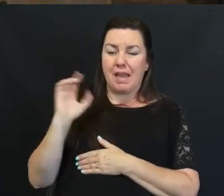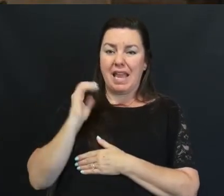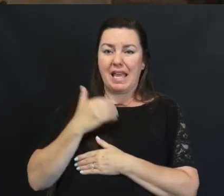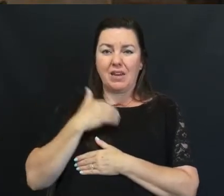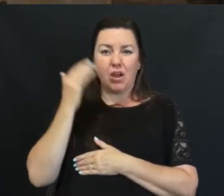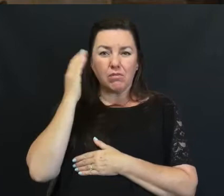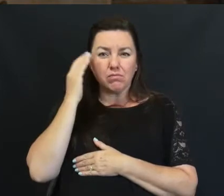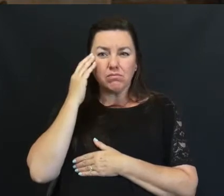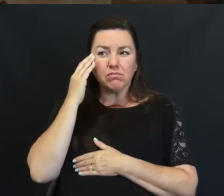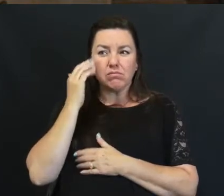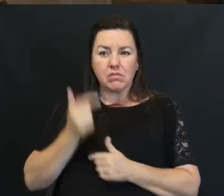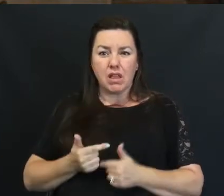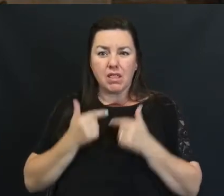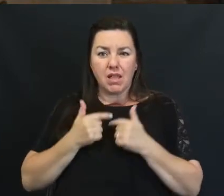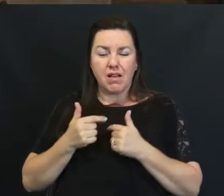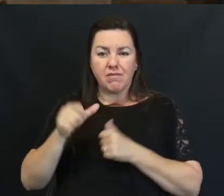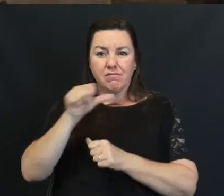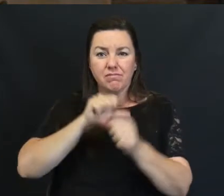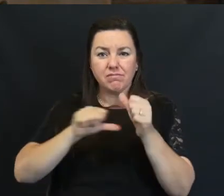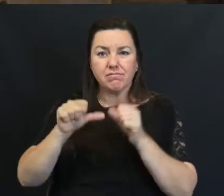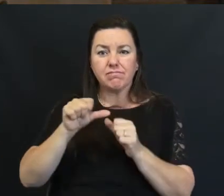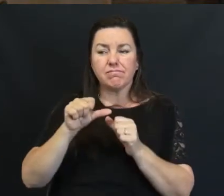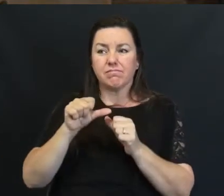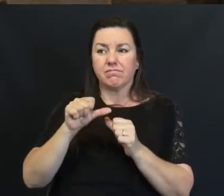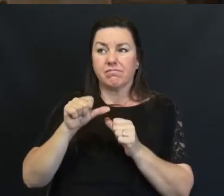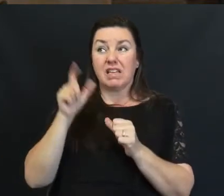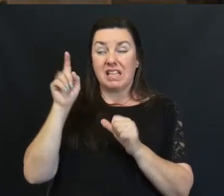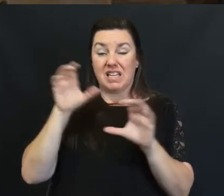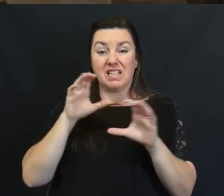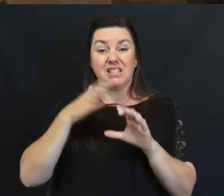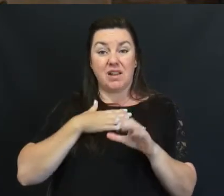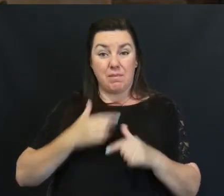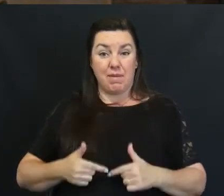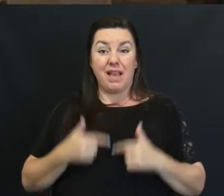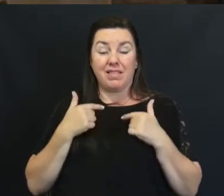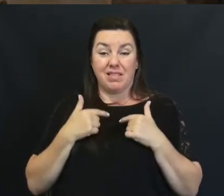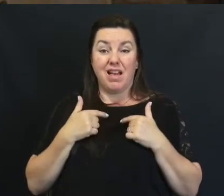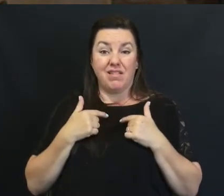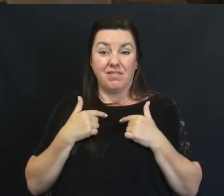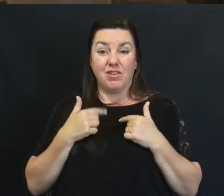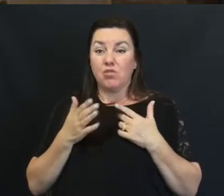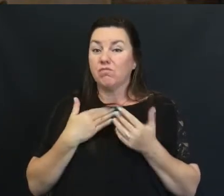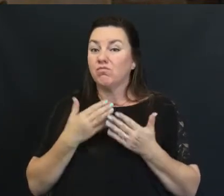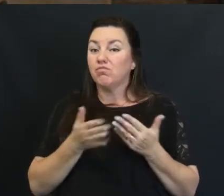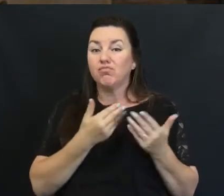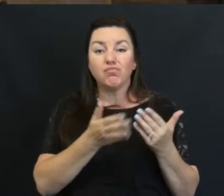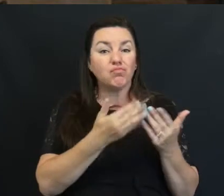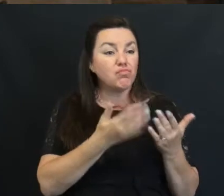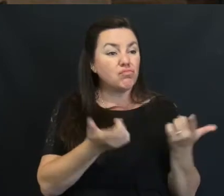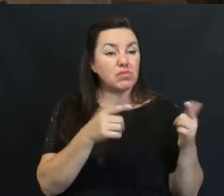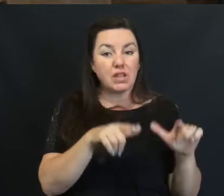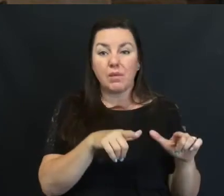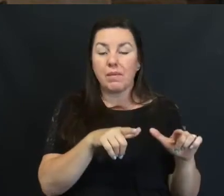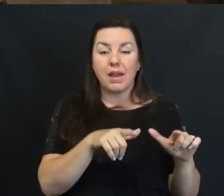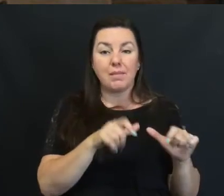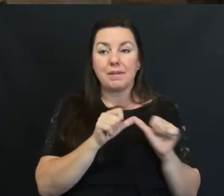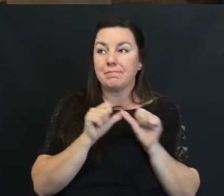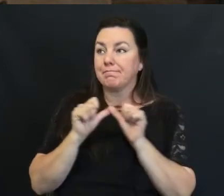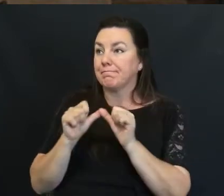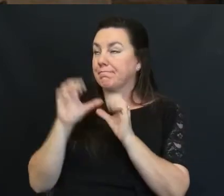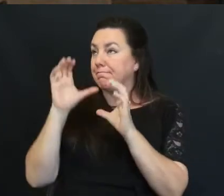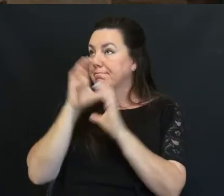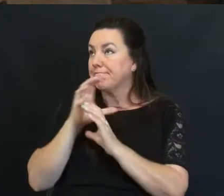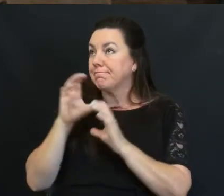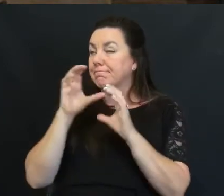of us He has certainly Done this in my life No matter what Is happening in my life I have continued To seek